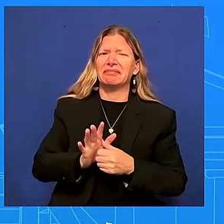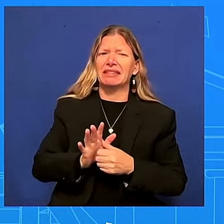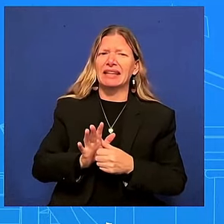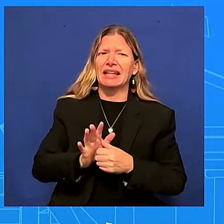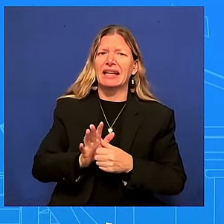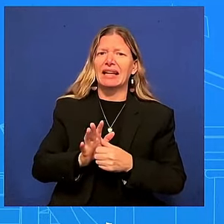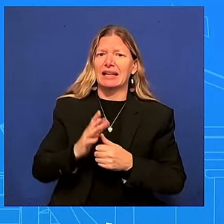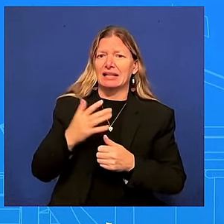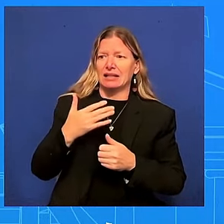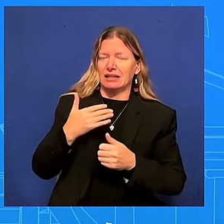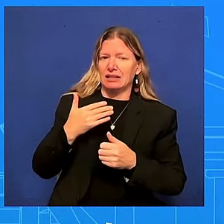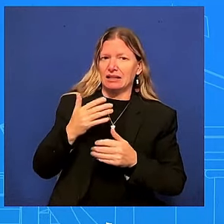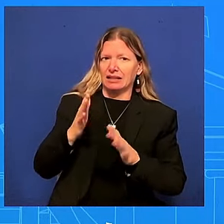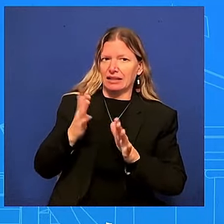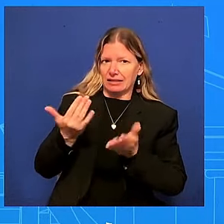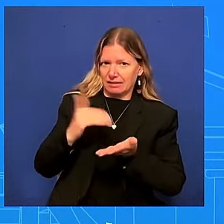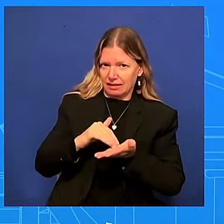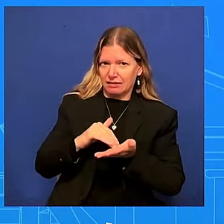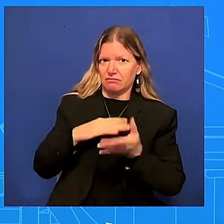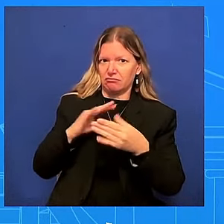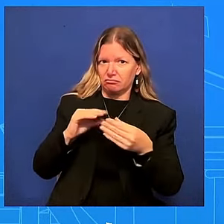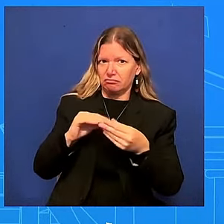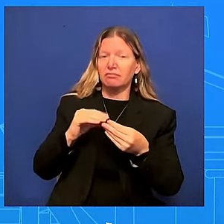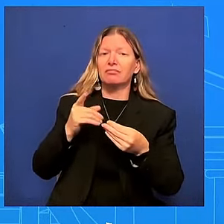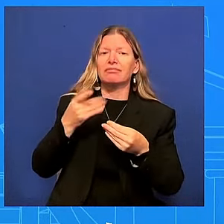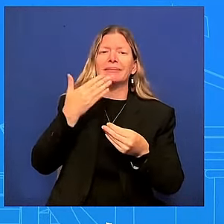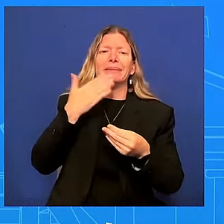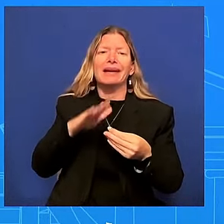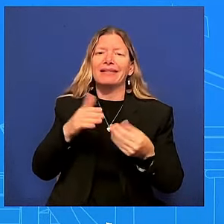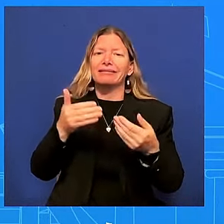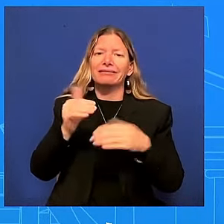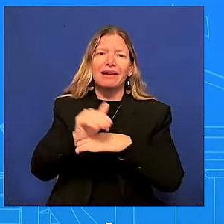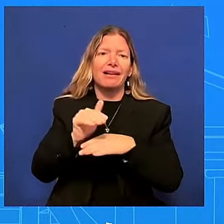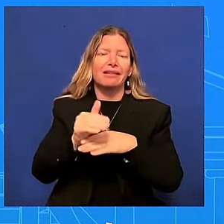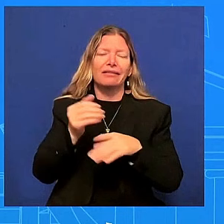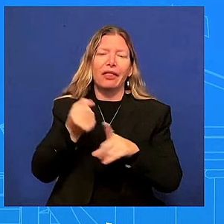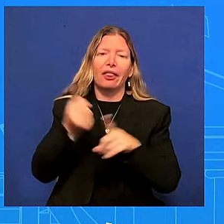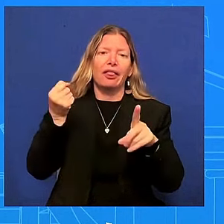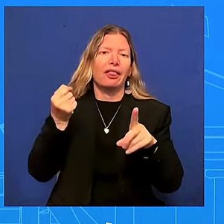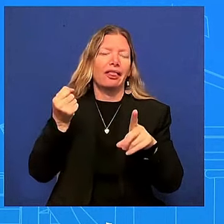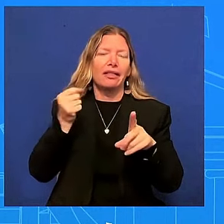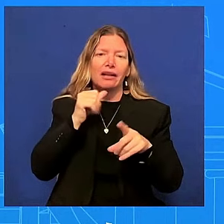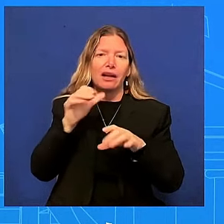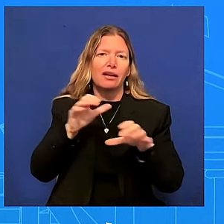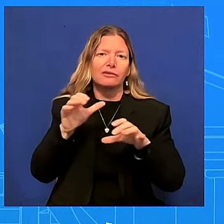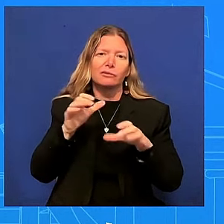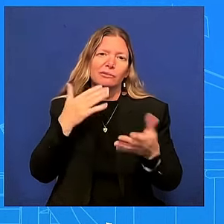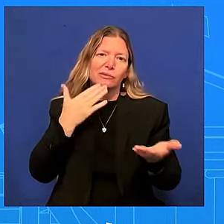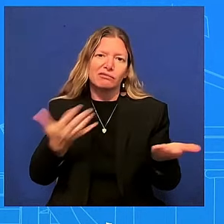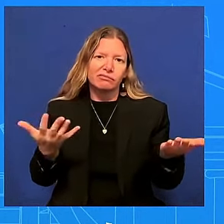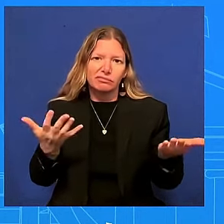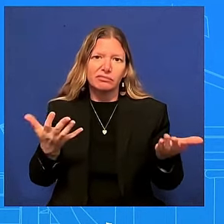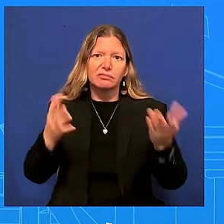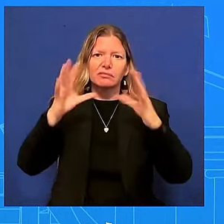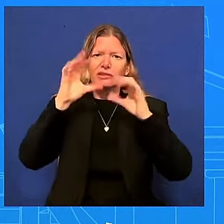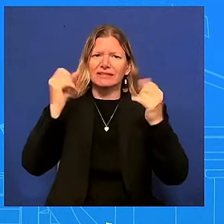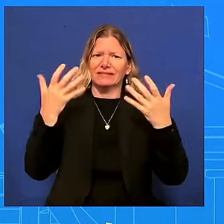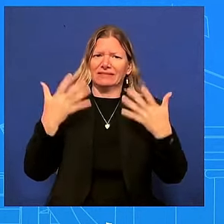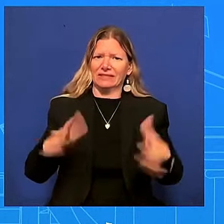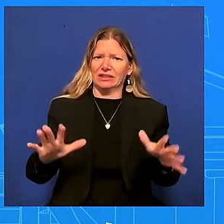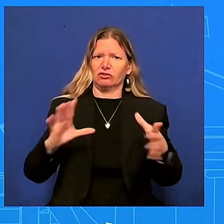was a bad night um and the president has spoken to this and he understands that